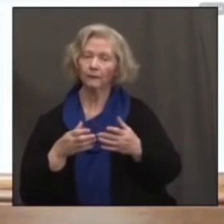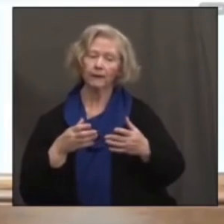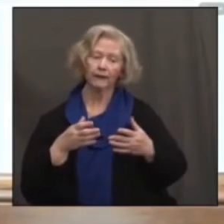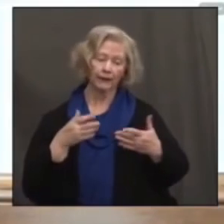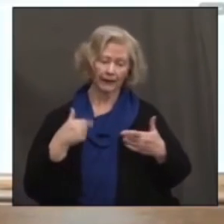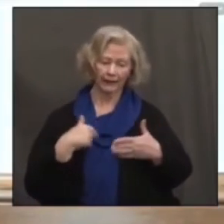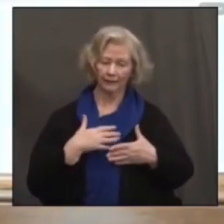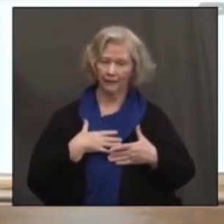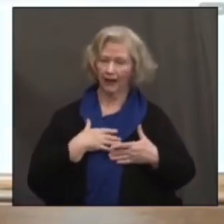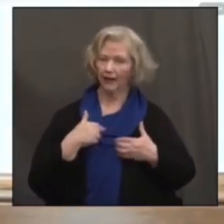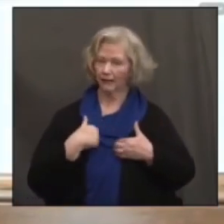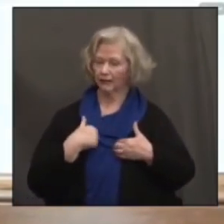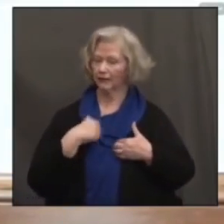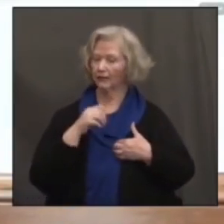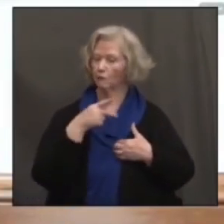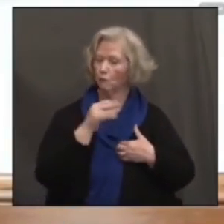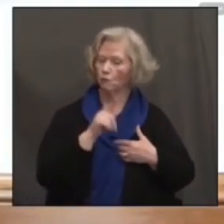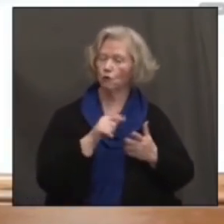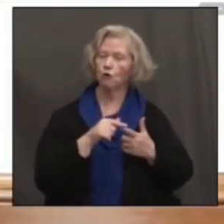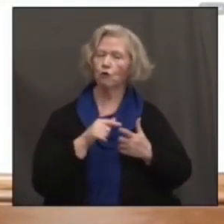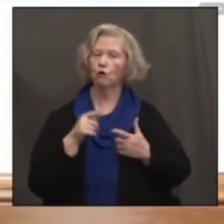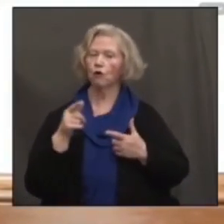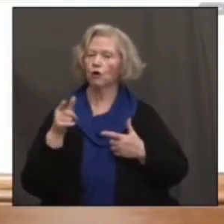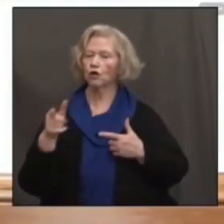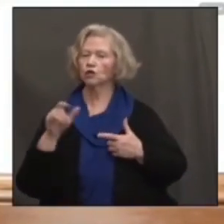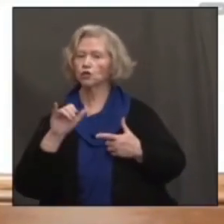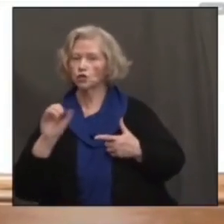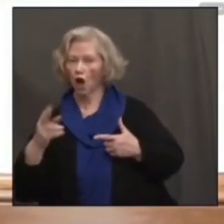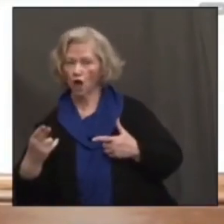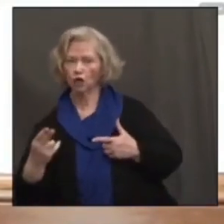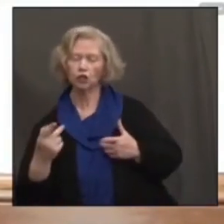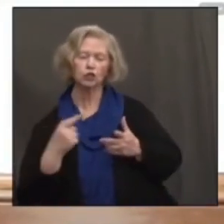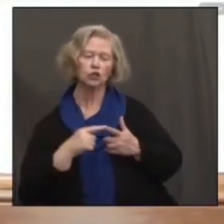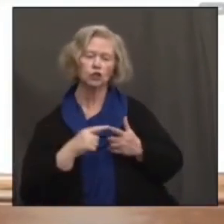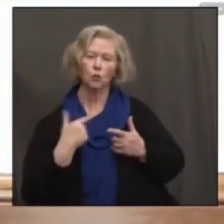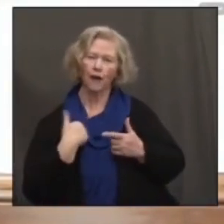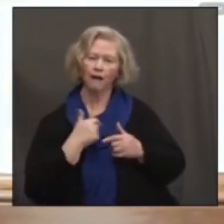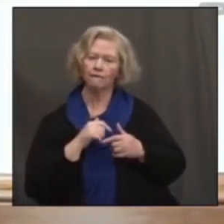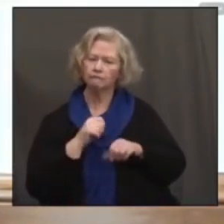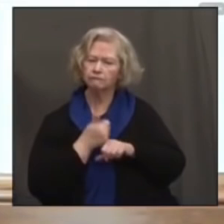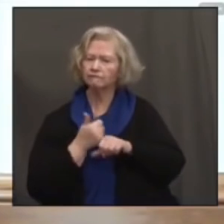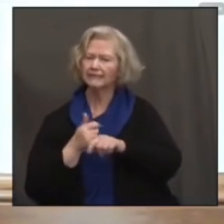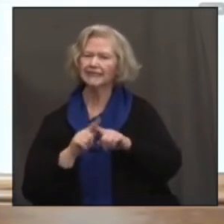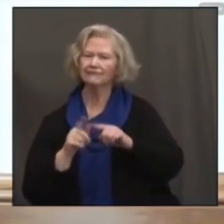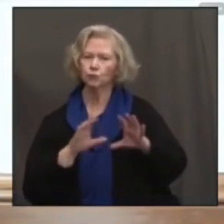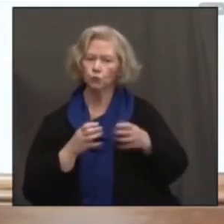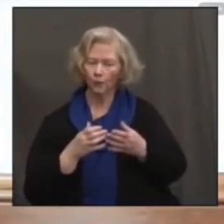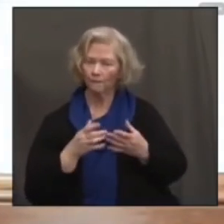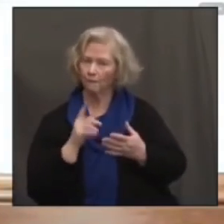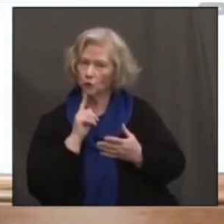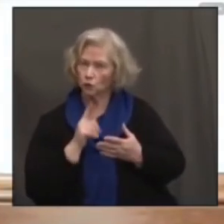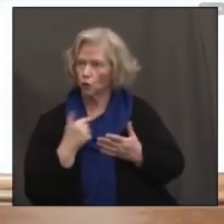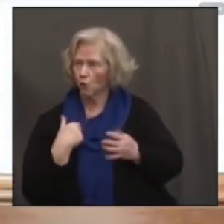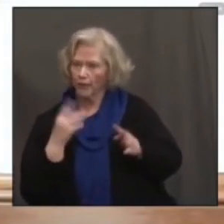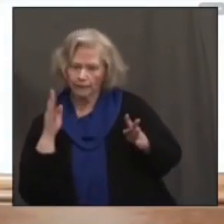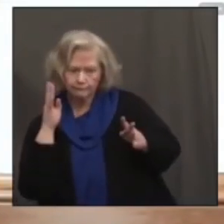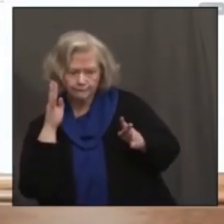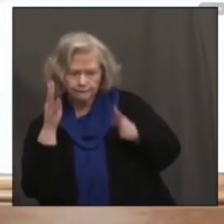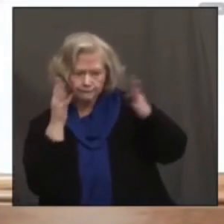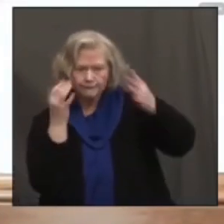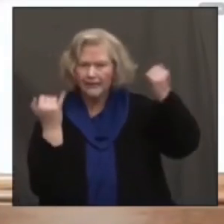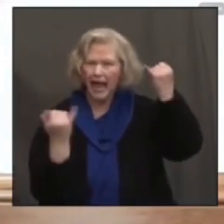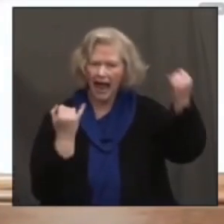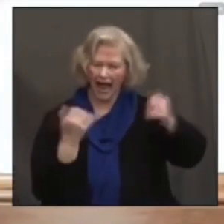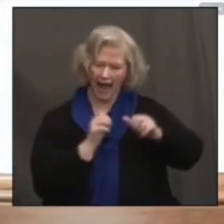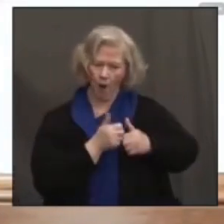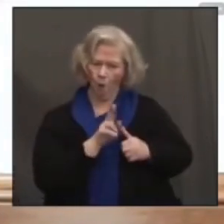myself, Josh Jabal, and Secretary McCall setting up subgroups within it. So we can make sure that we're not only coming up with ideas about